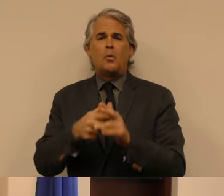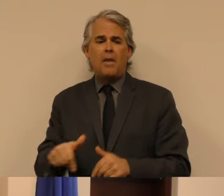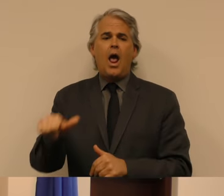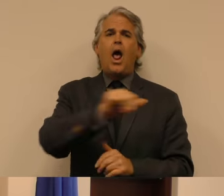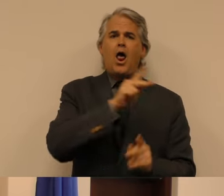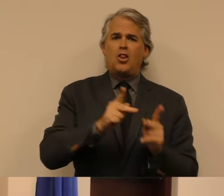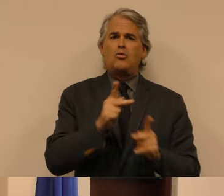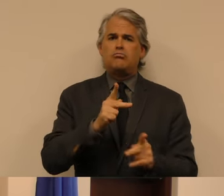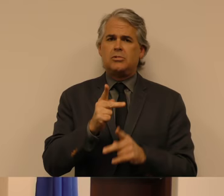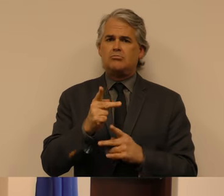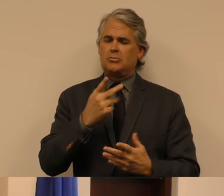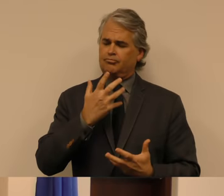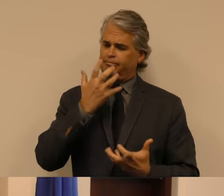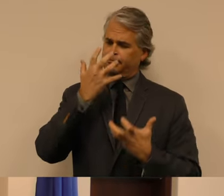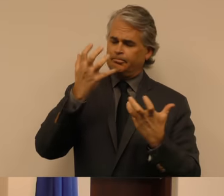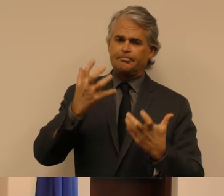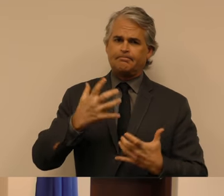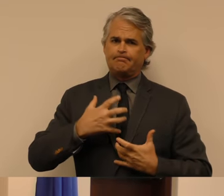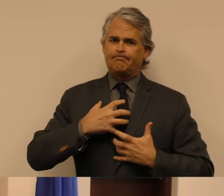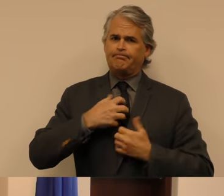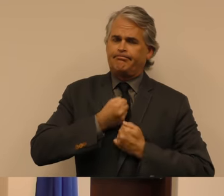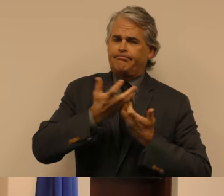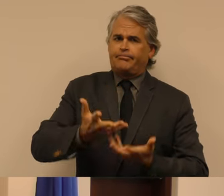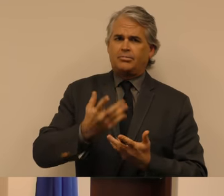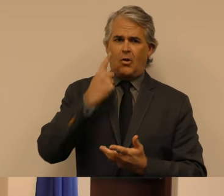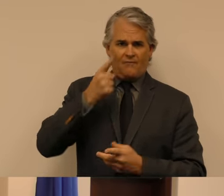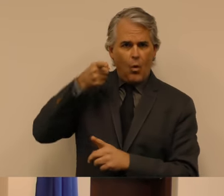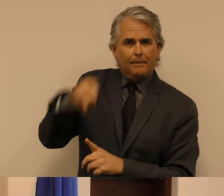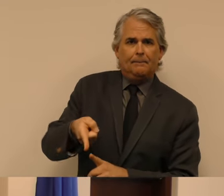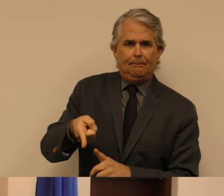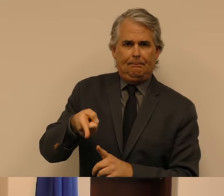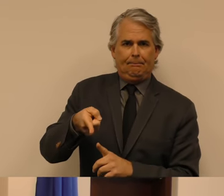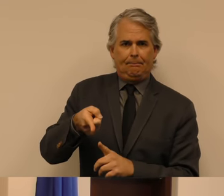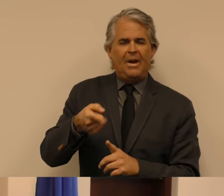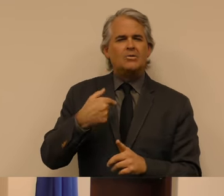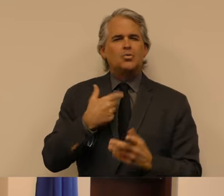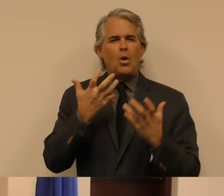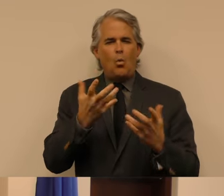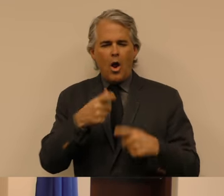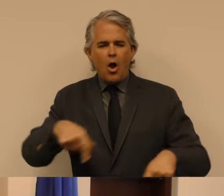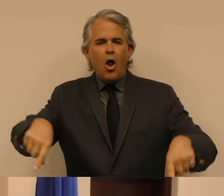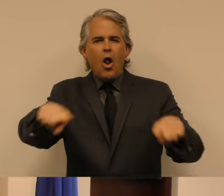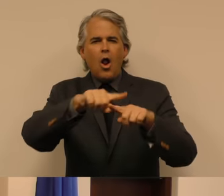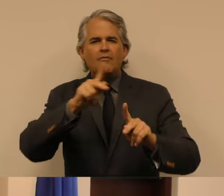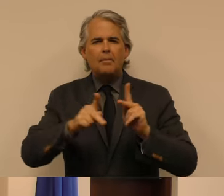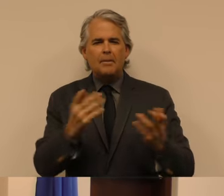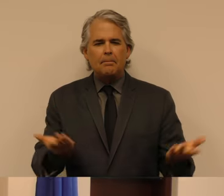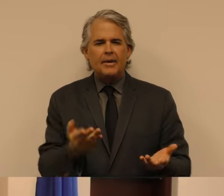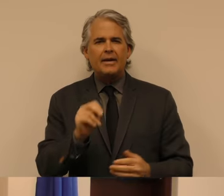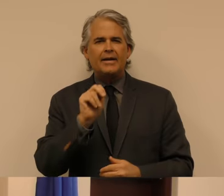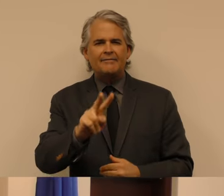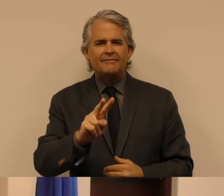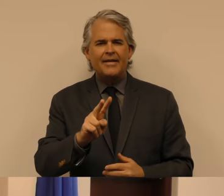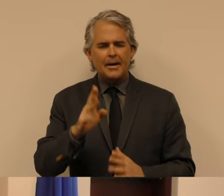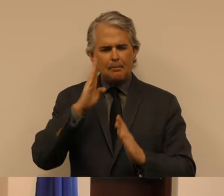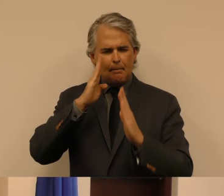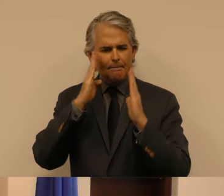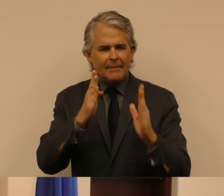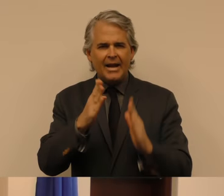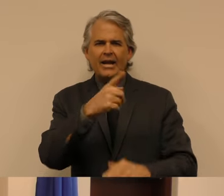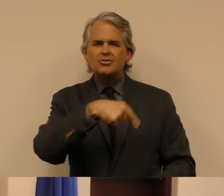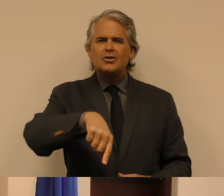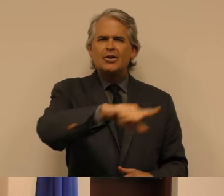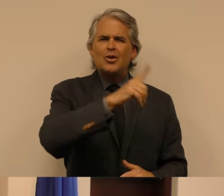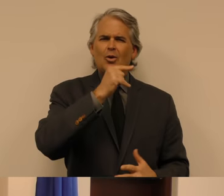I am asking all Nevadans to listen to our neighbors who are crying out. In the United States our